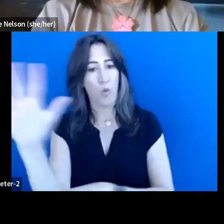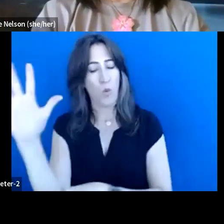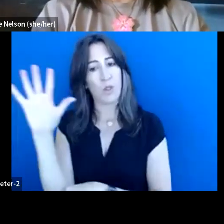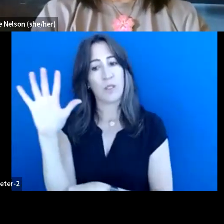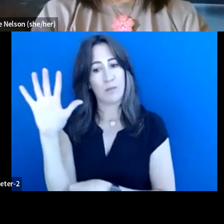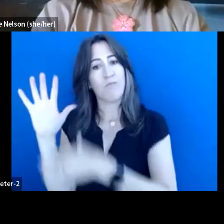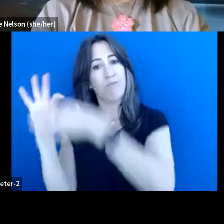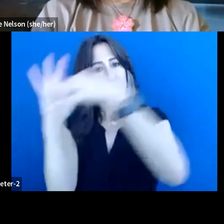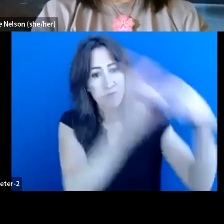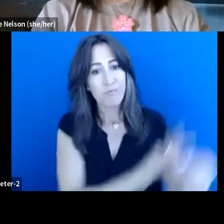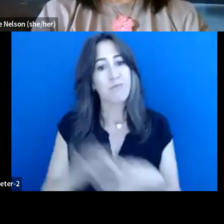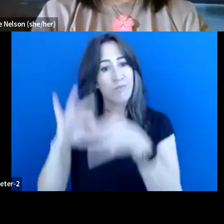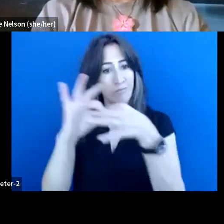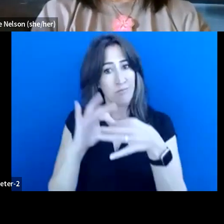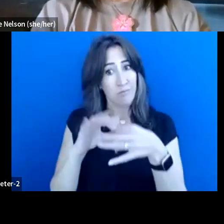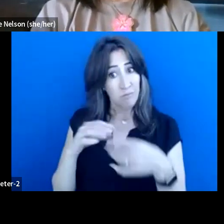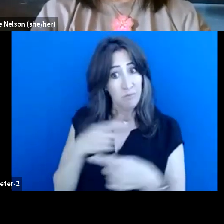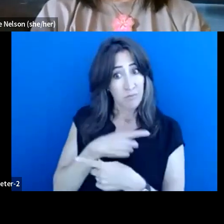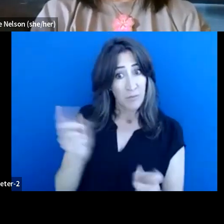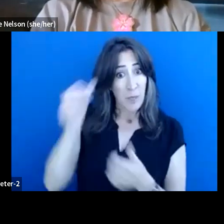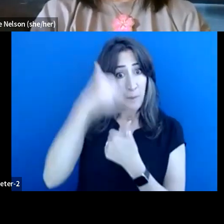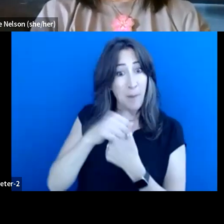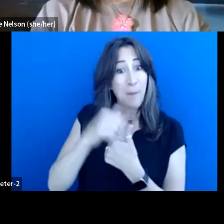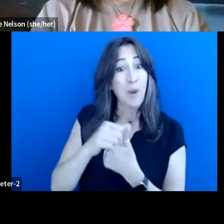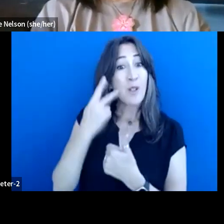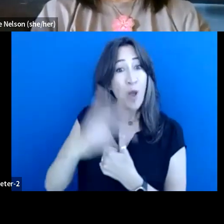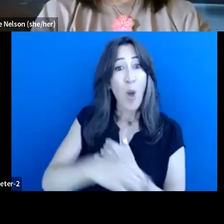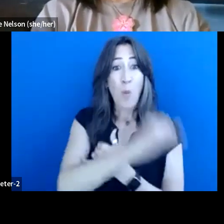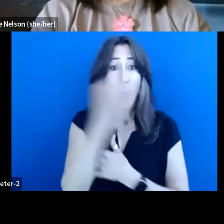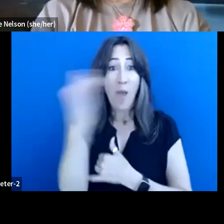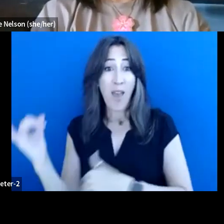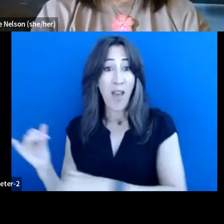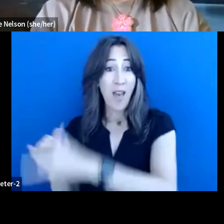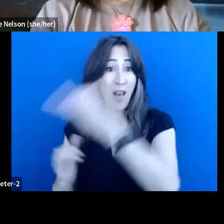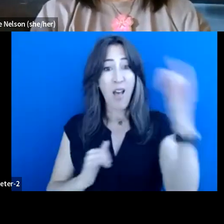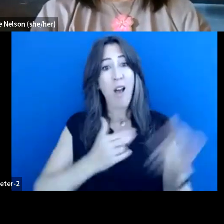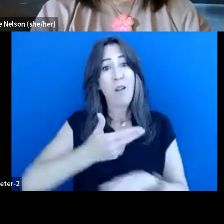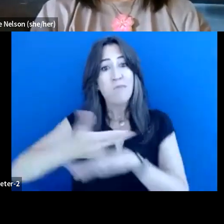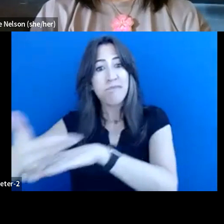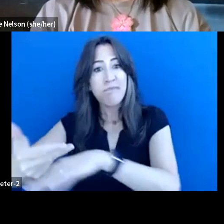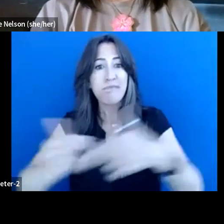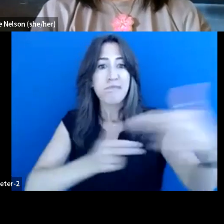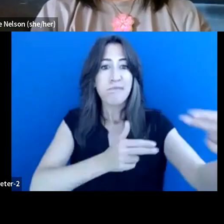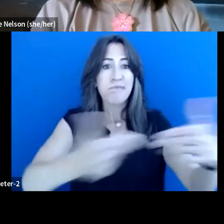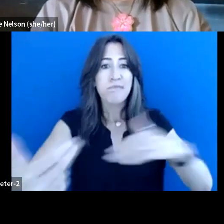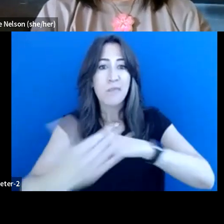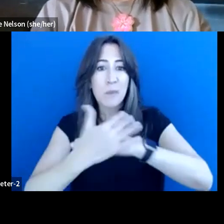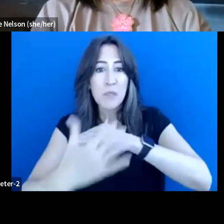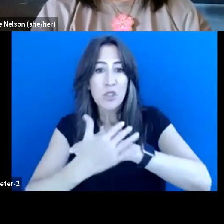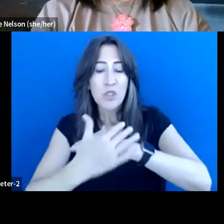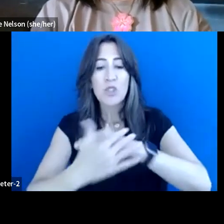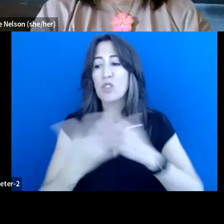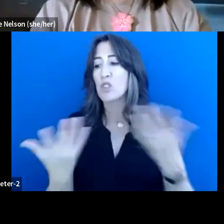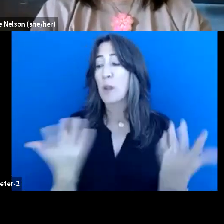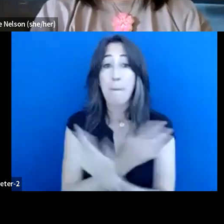everybody can remember probably seeing a lot of whales that are showing up on the shores. And a lot of bears